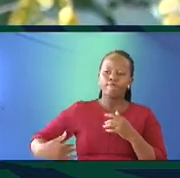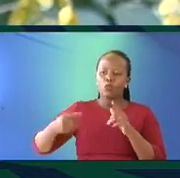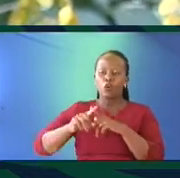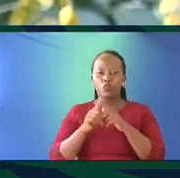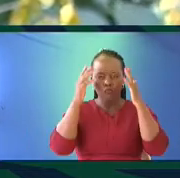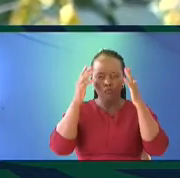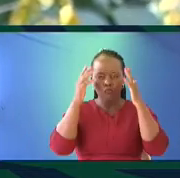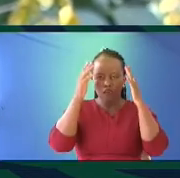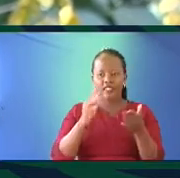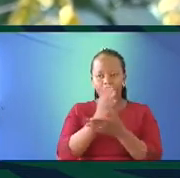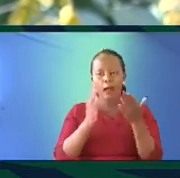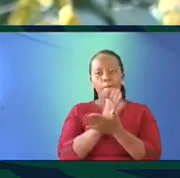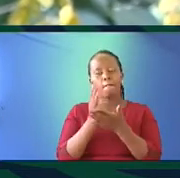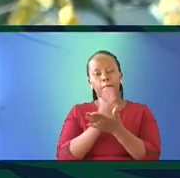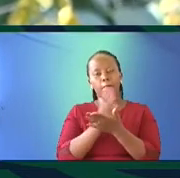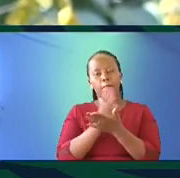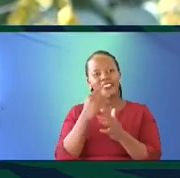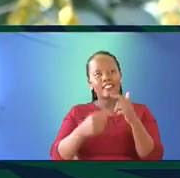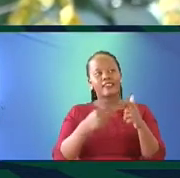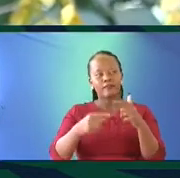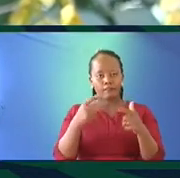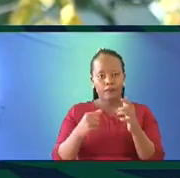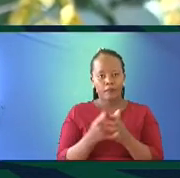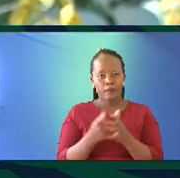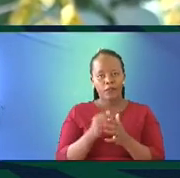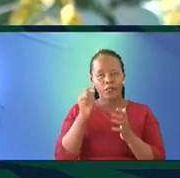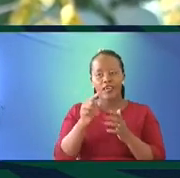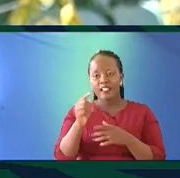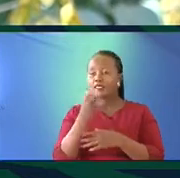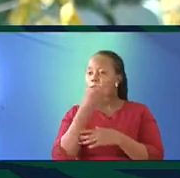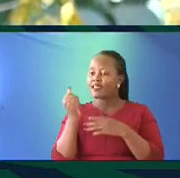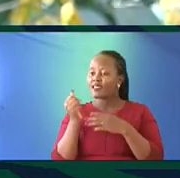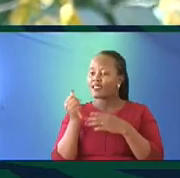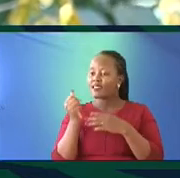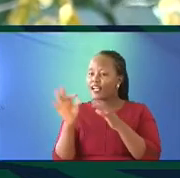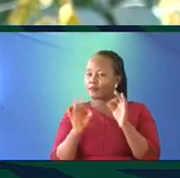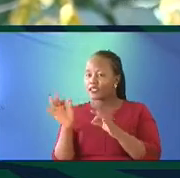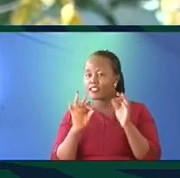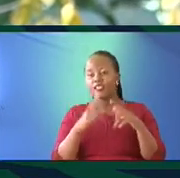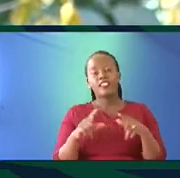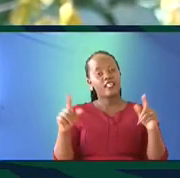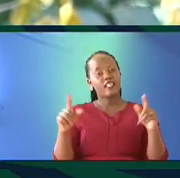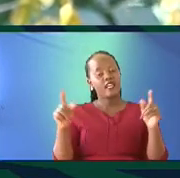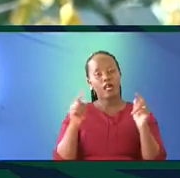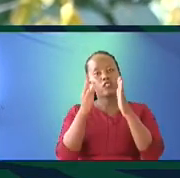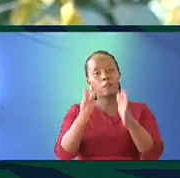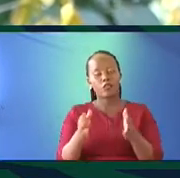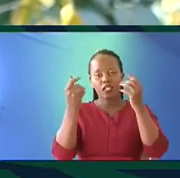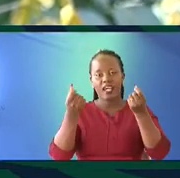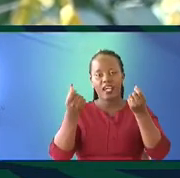on a certain part, then down, and so on and so forth. That is best explained in a language that one